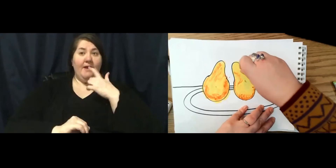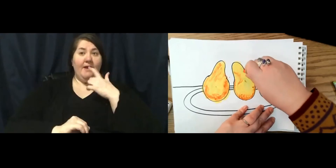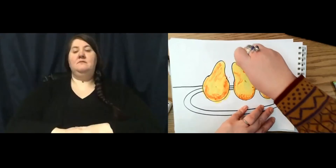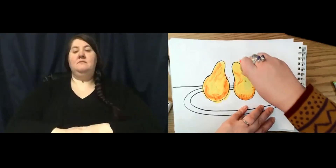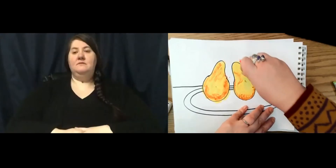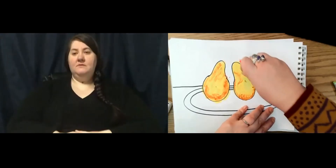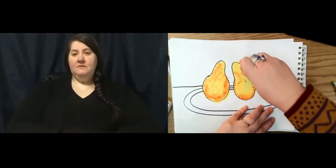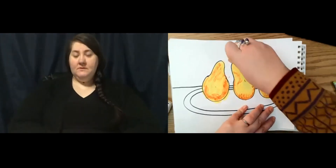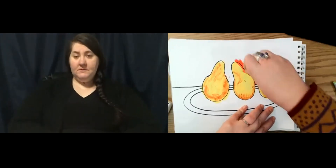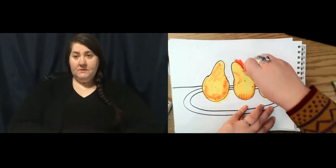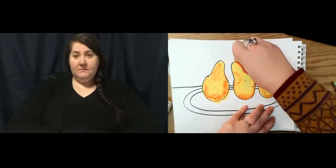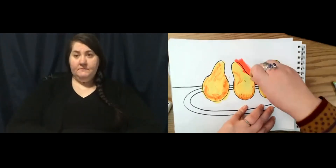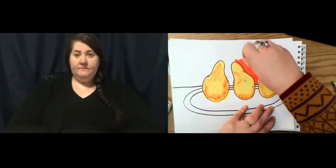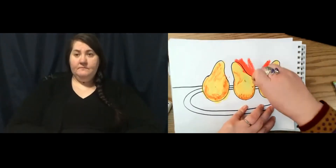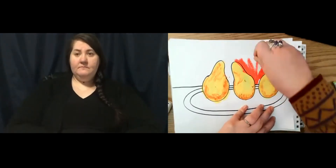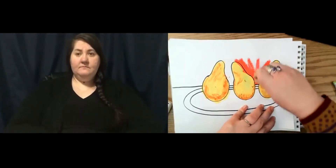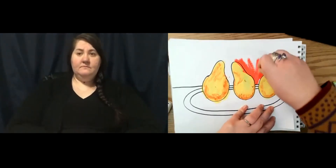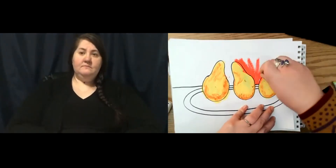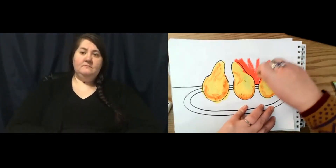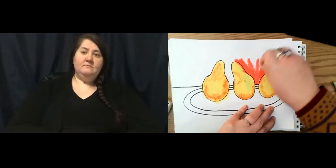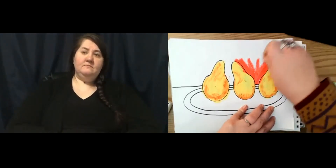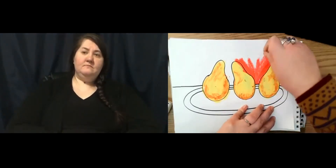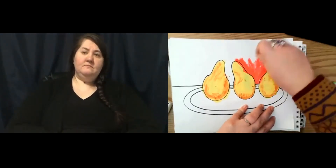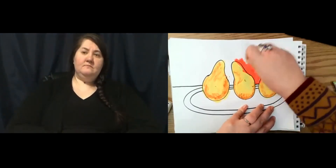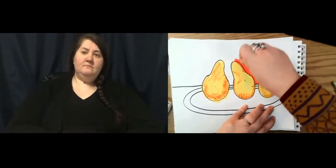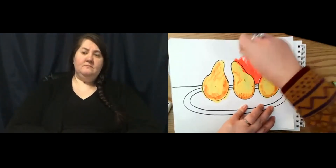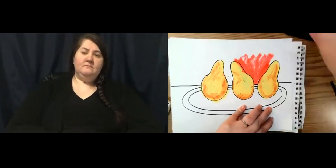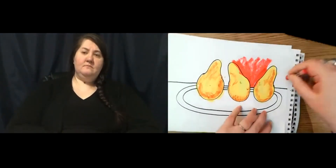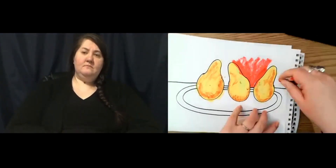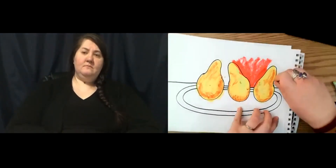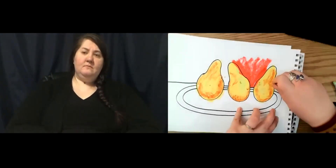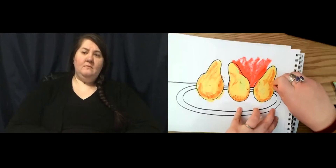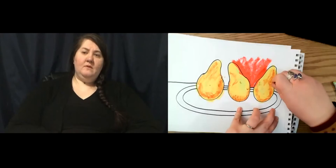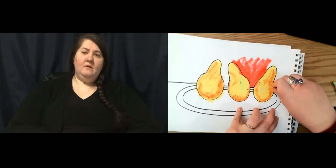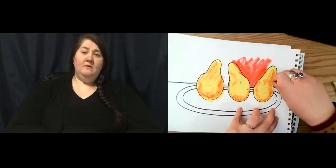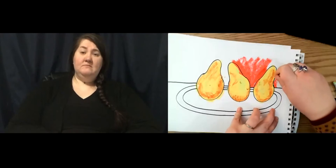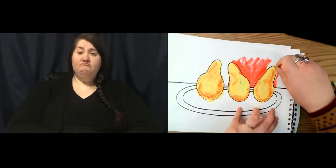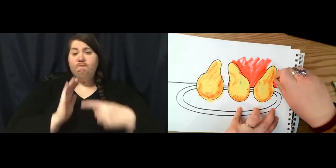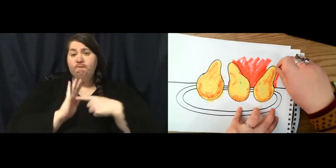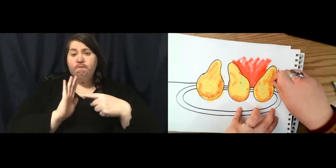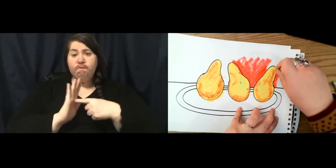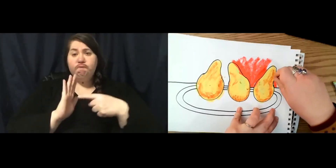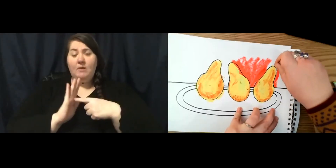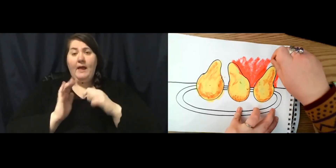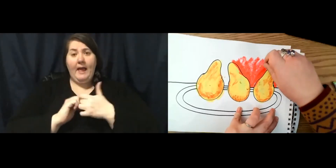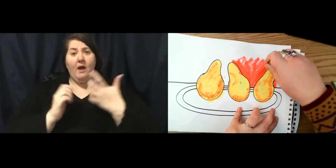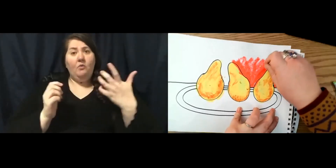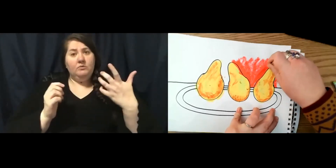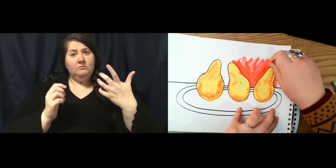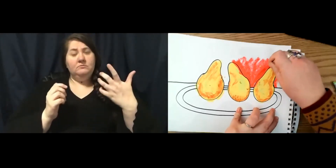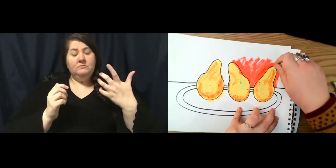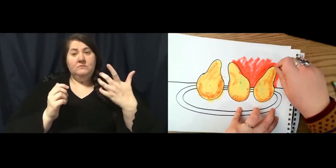So this is an example of how you can really make artwork that